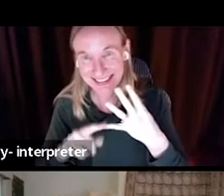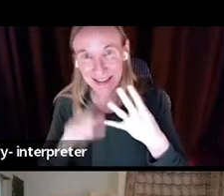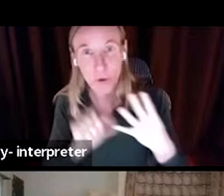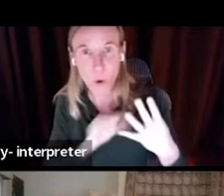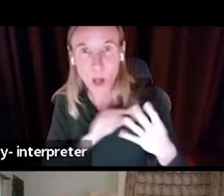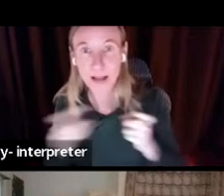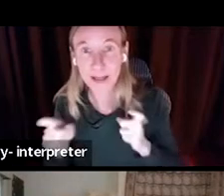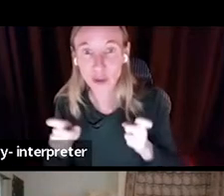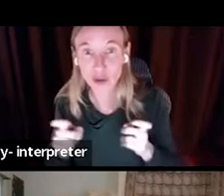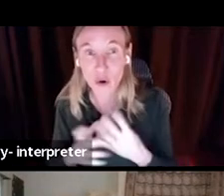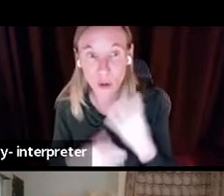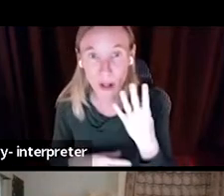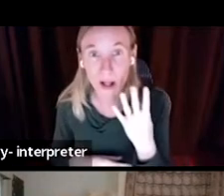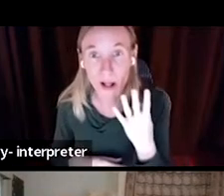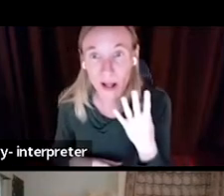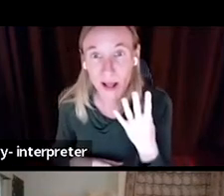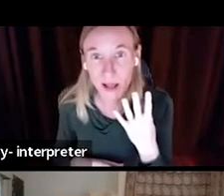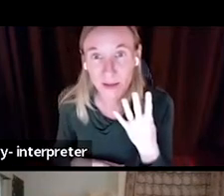control.